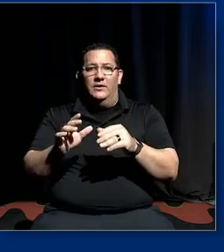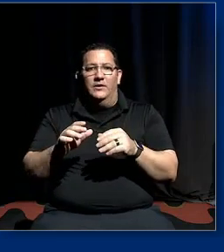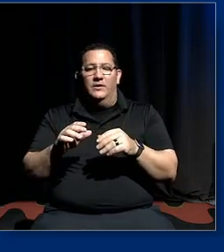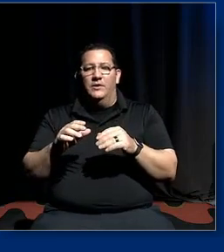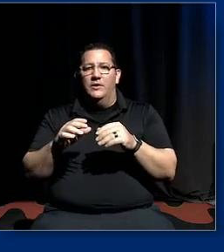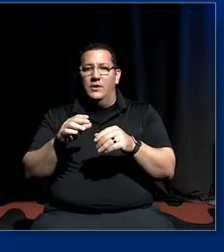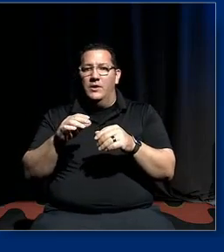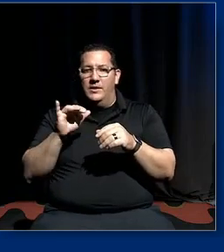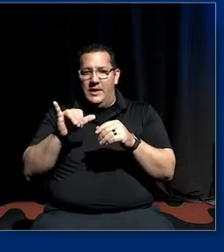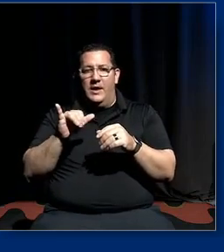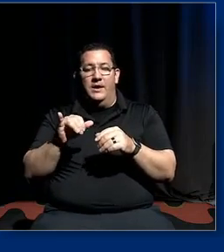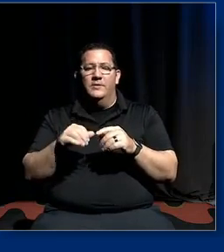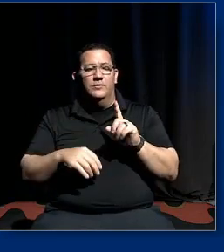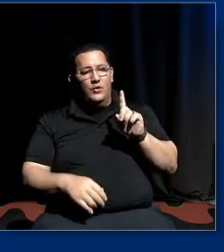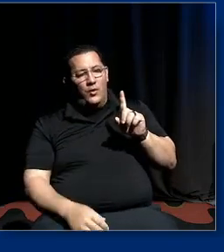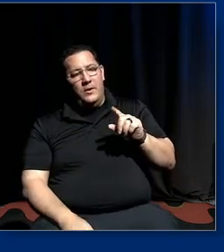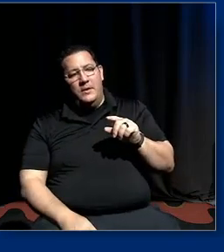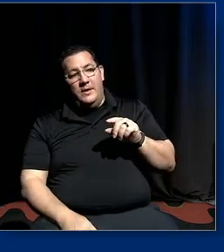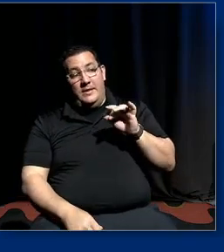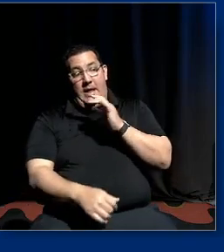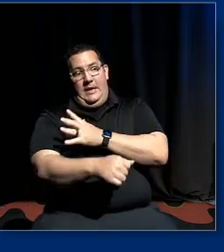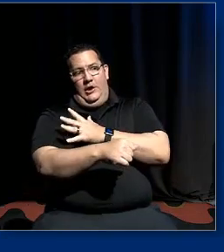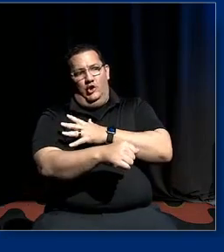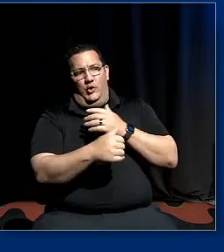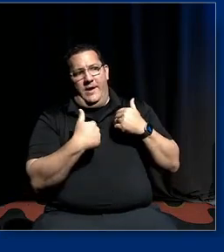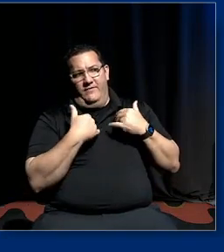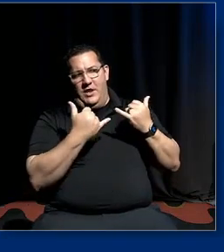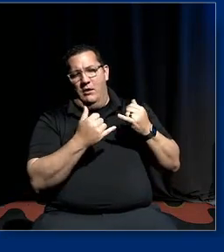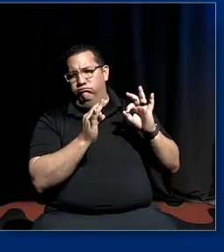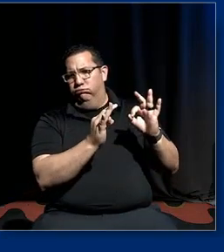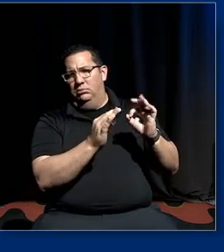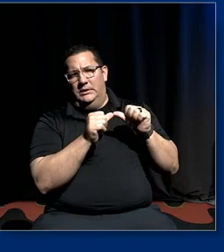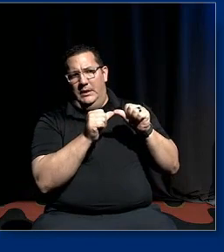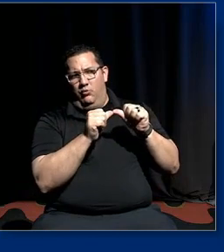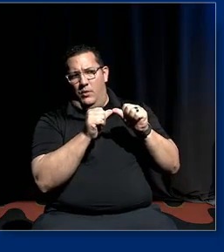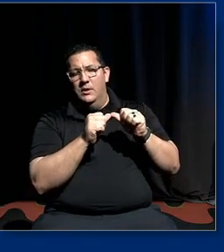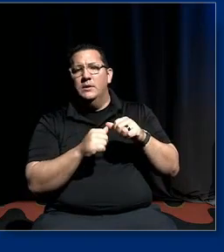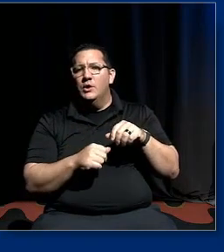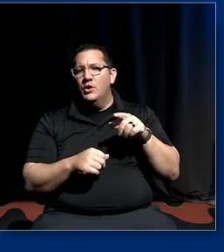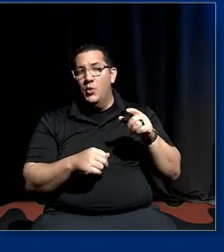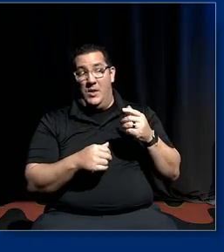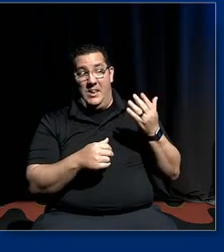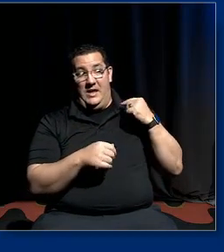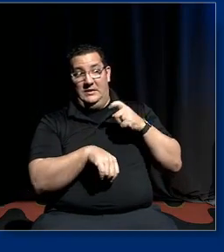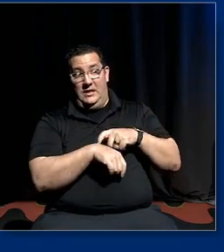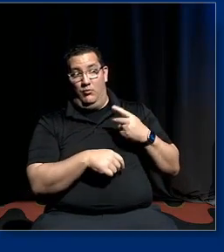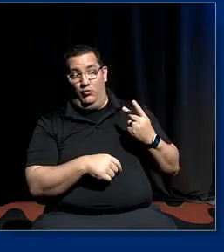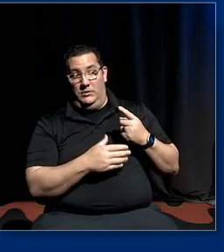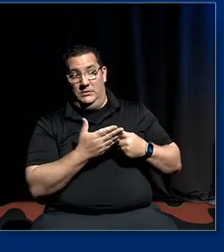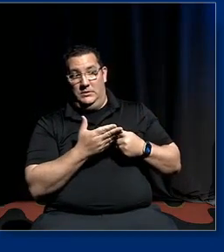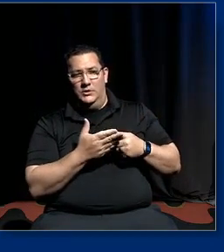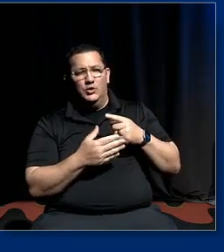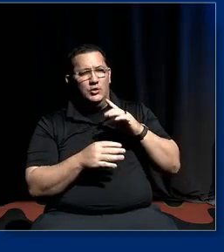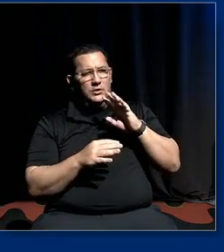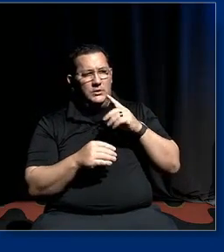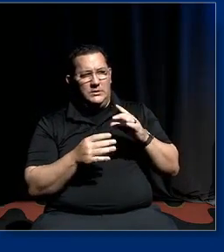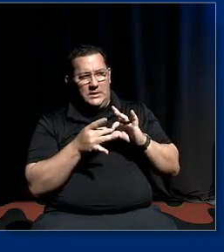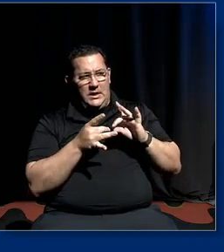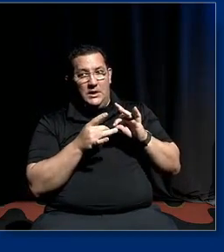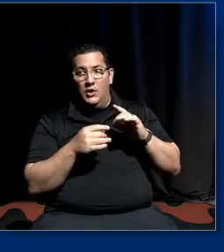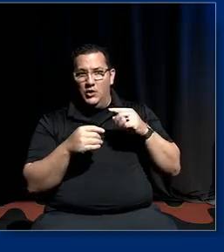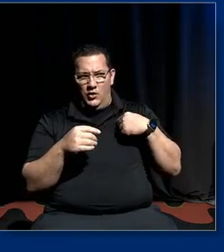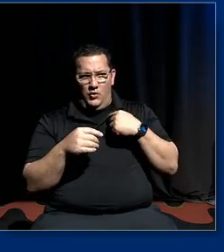when we last spoke you mentioned that you have been paying close attention to the political action